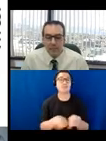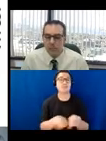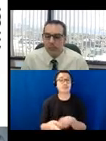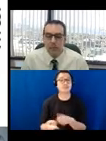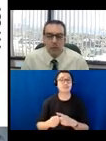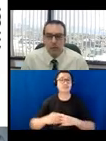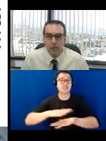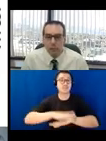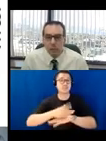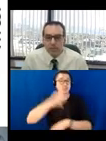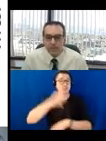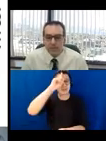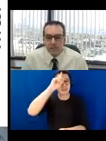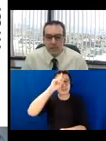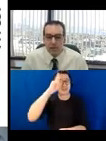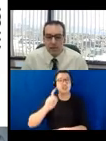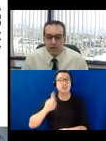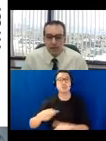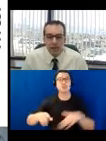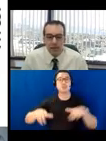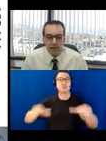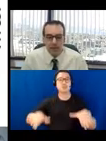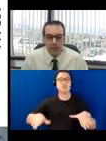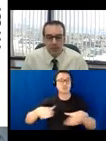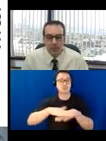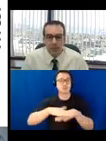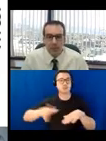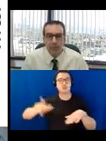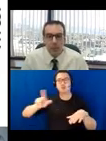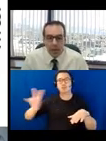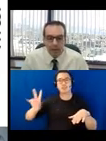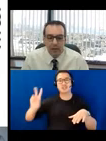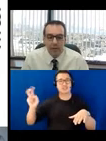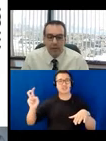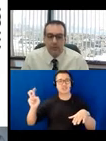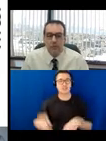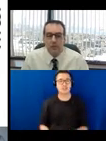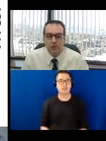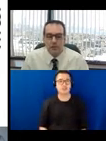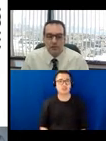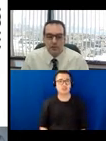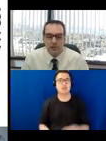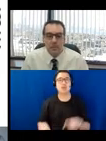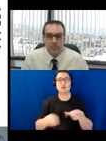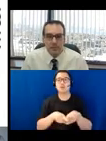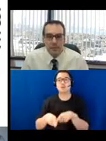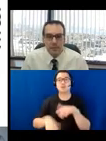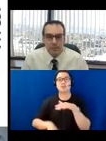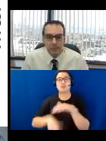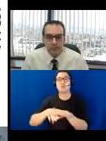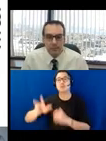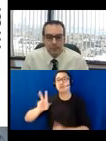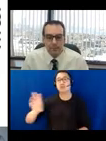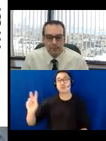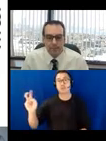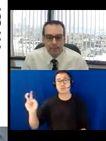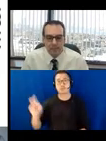should be no lower than 27 inches off the ground, and no higher than 34 inches to the top of the table.